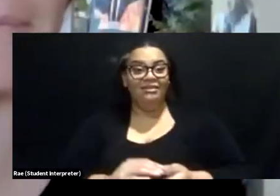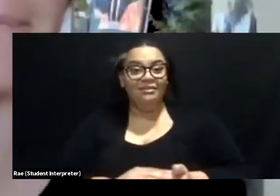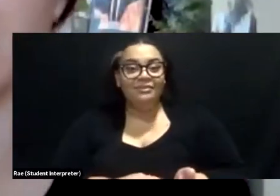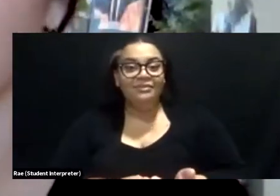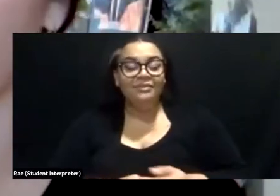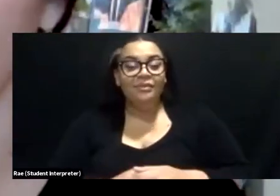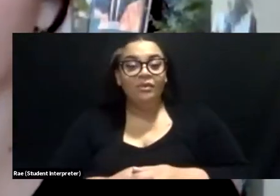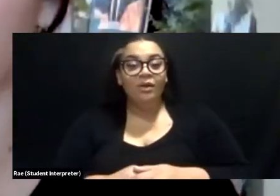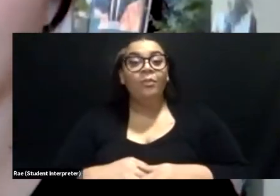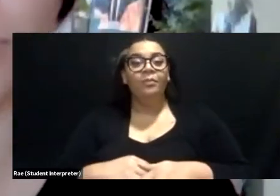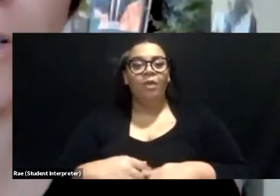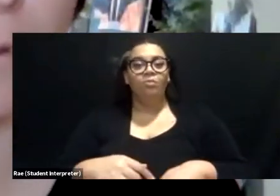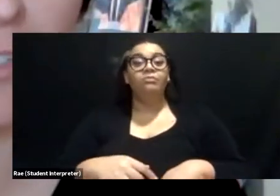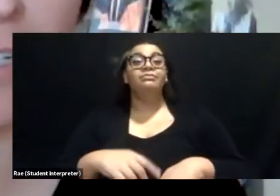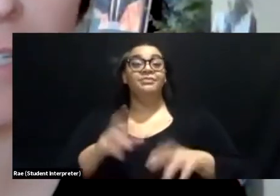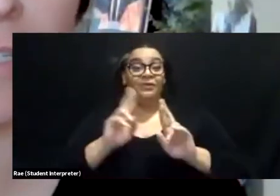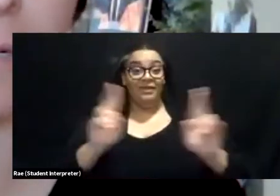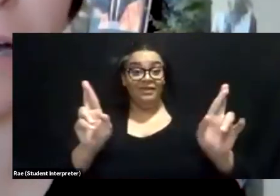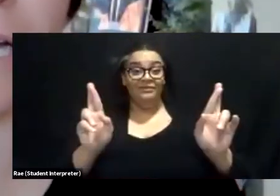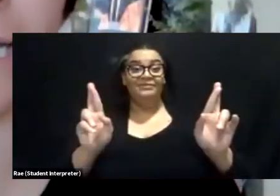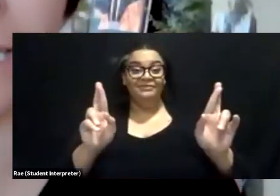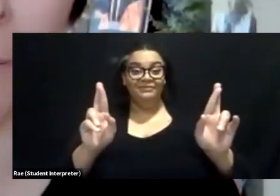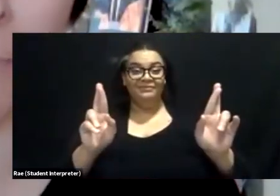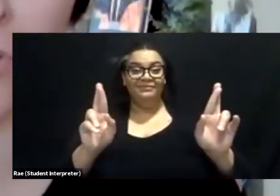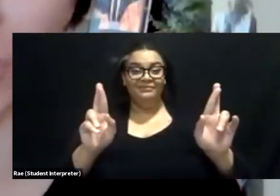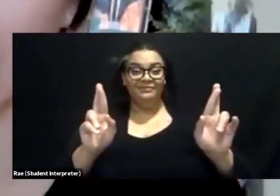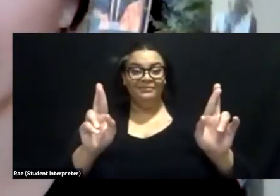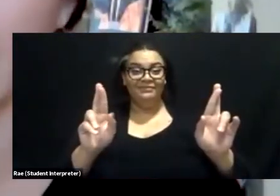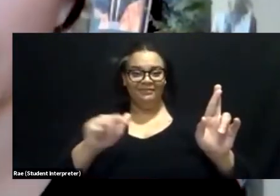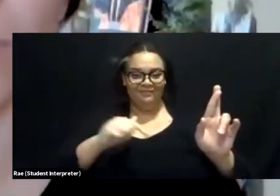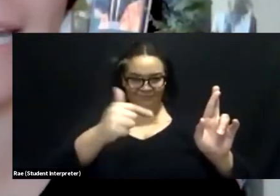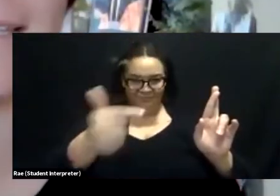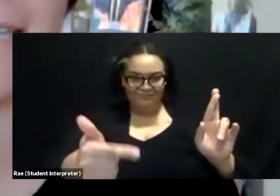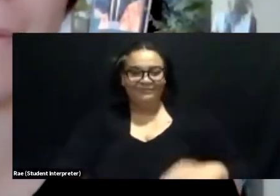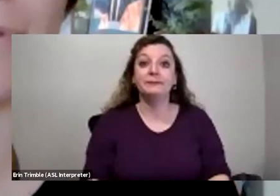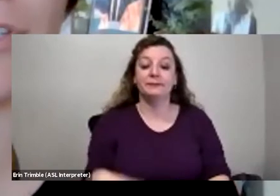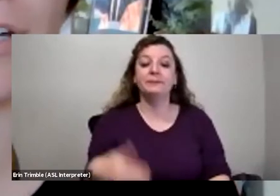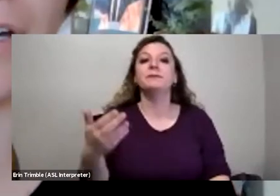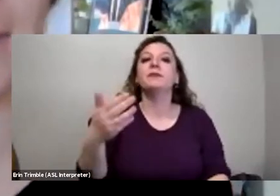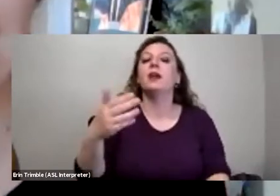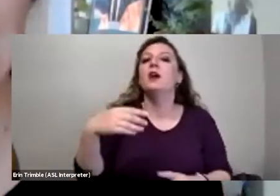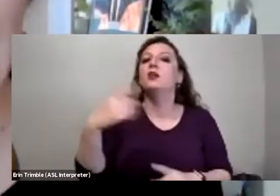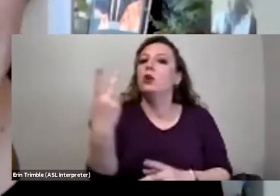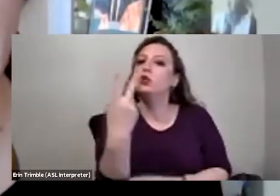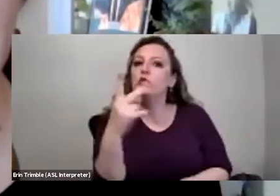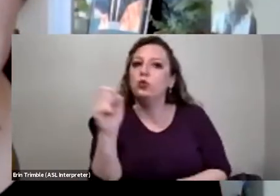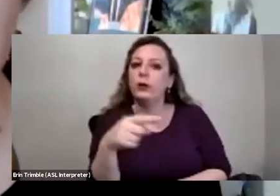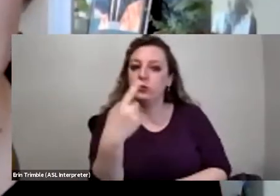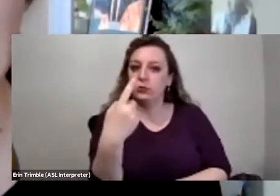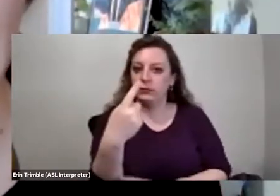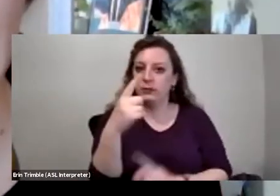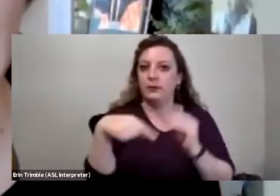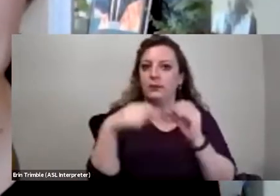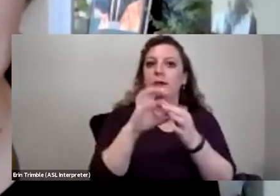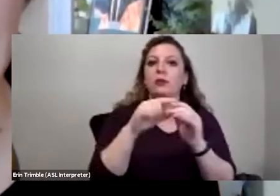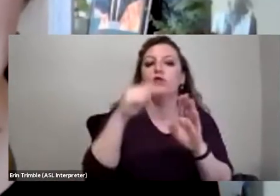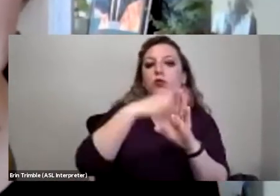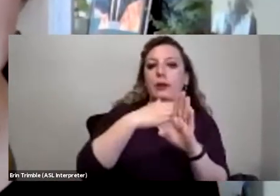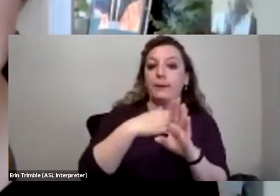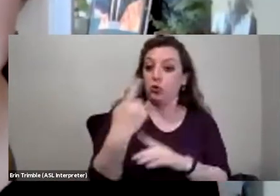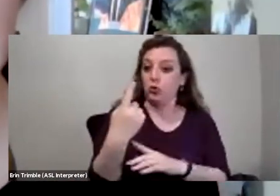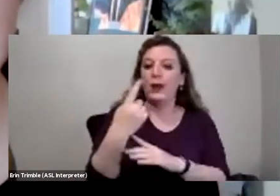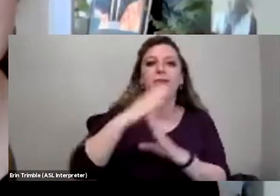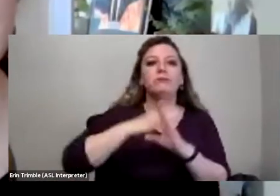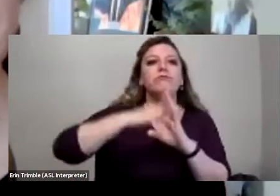Yeah, go ahead. There were two questions regarding temperature. What is the temperature today? What was the high of